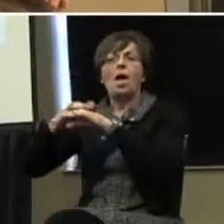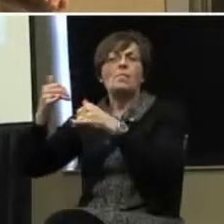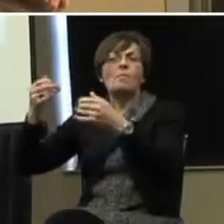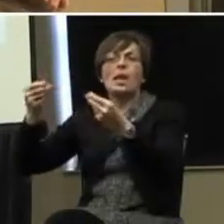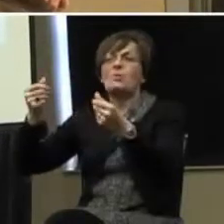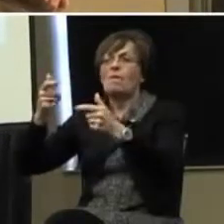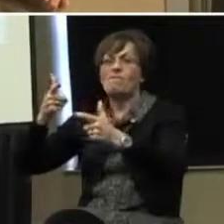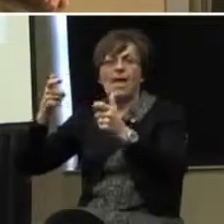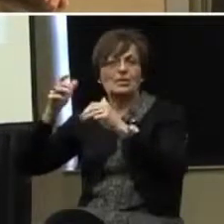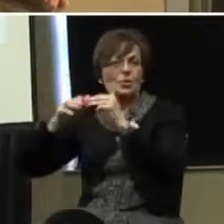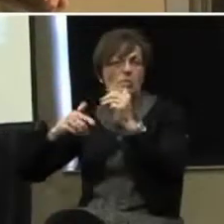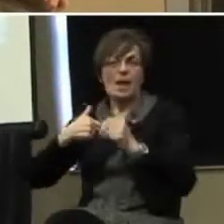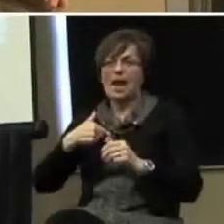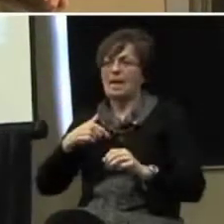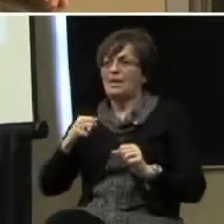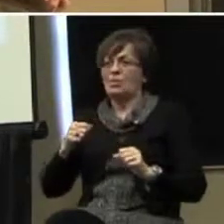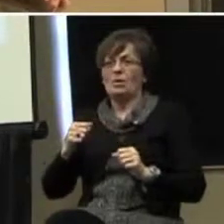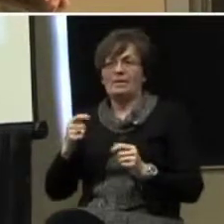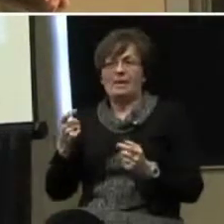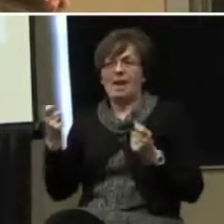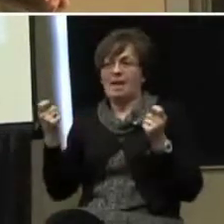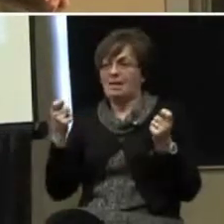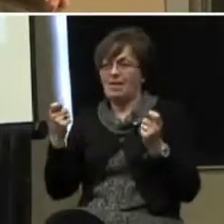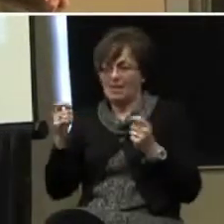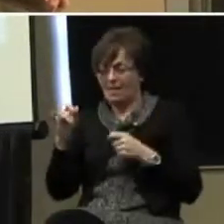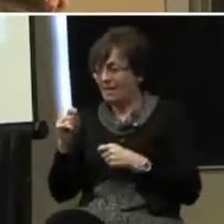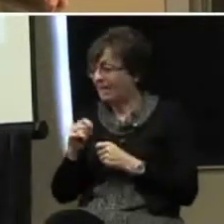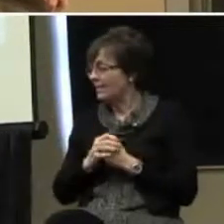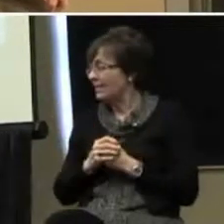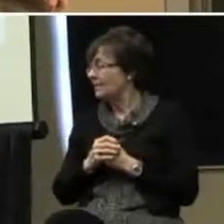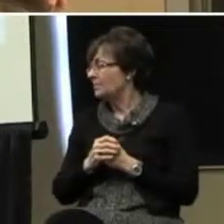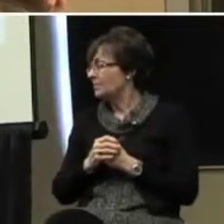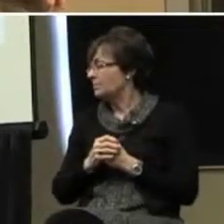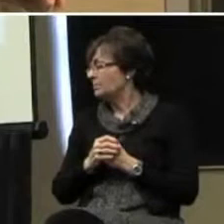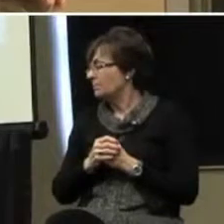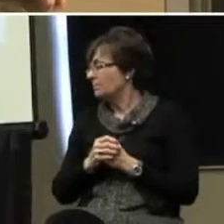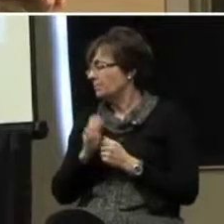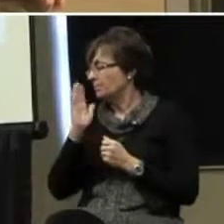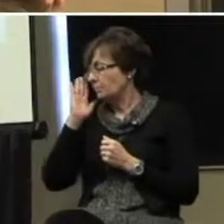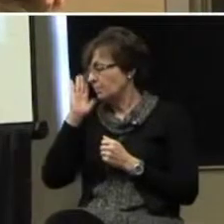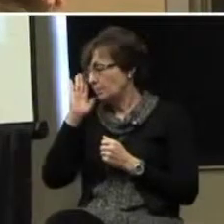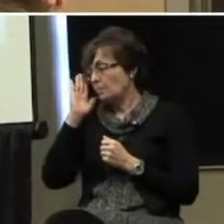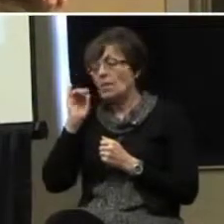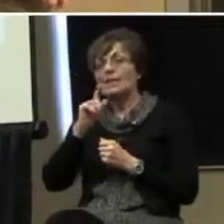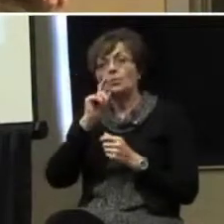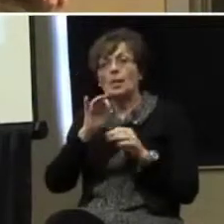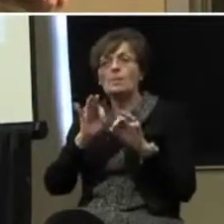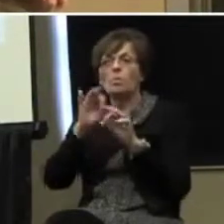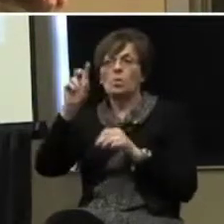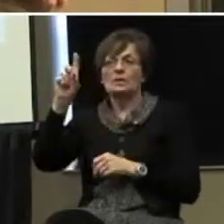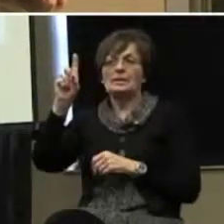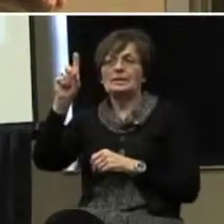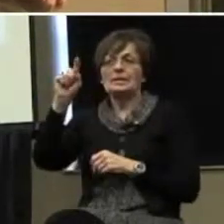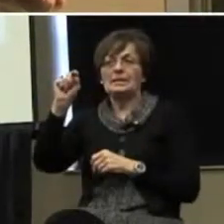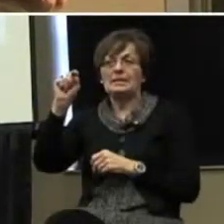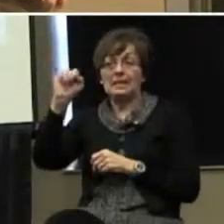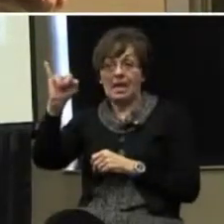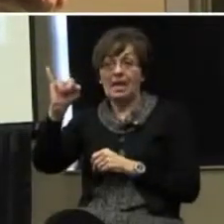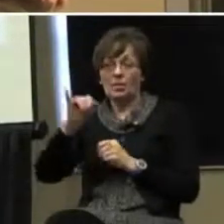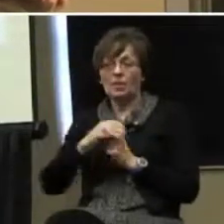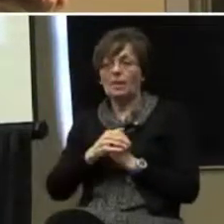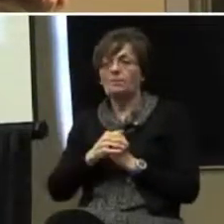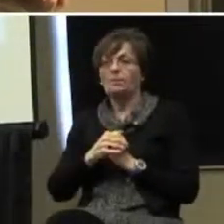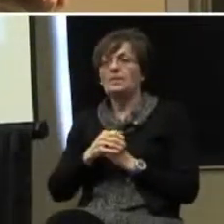playground faster than I could do anything, okay? So that's really important with DTI, okay?